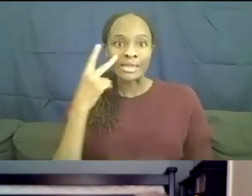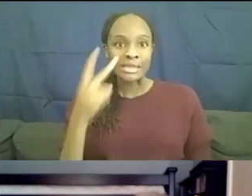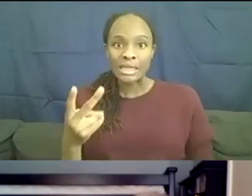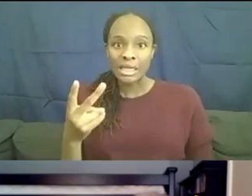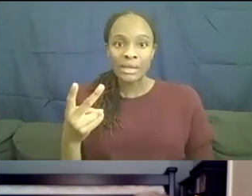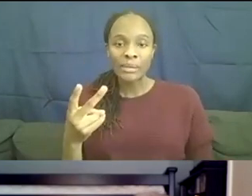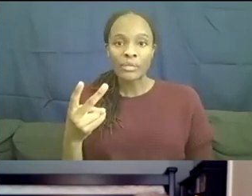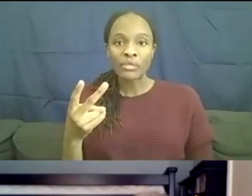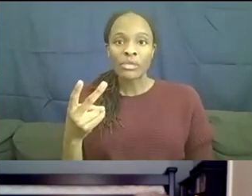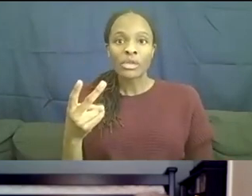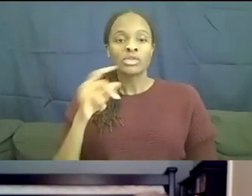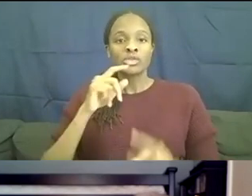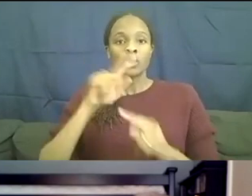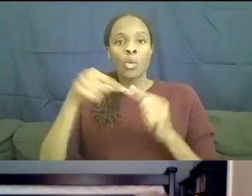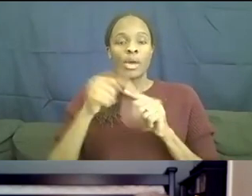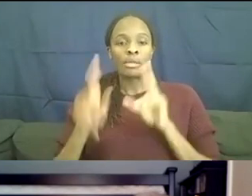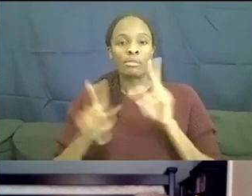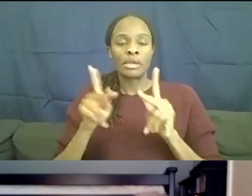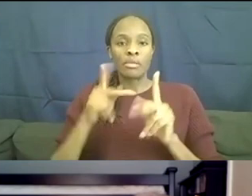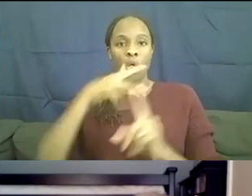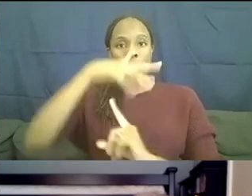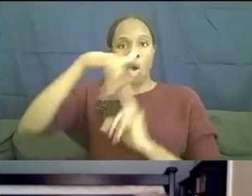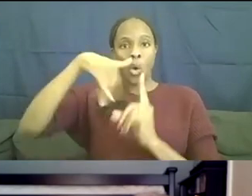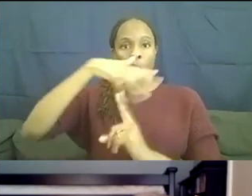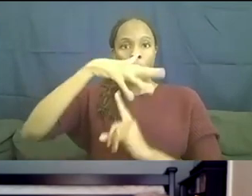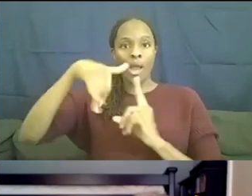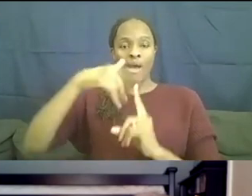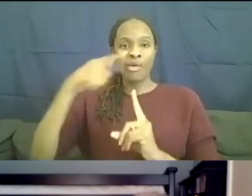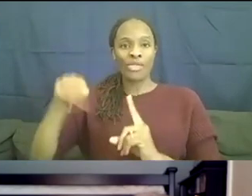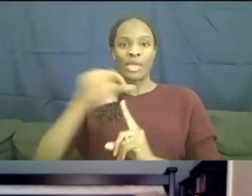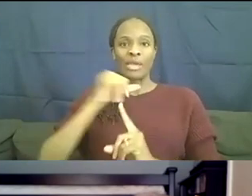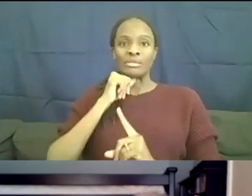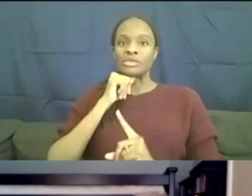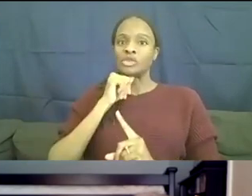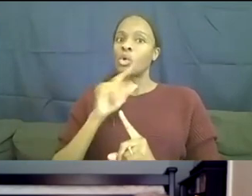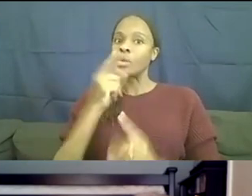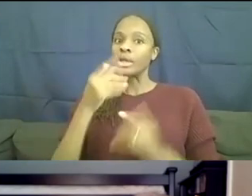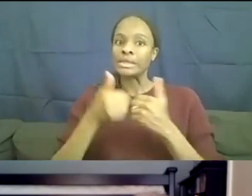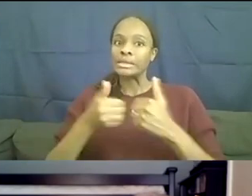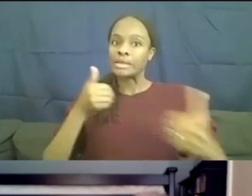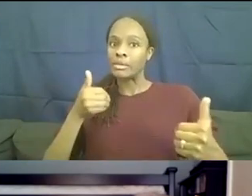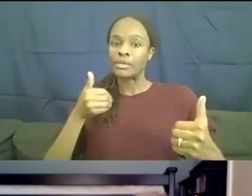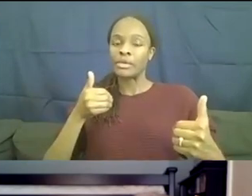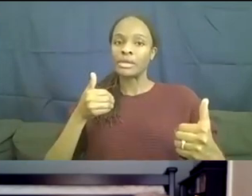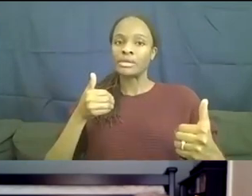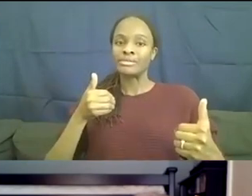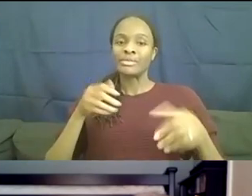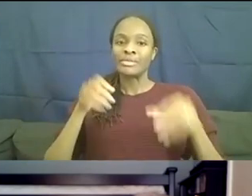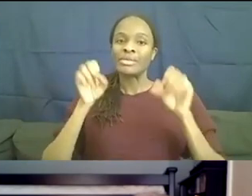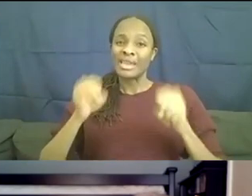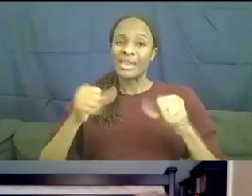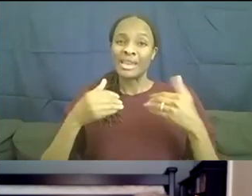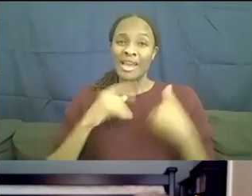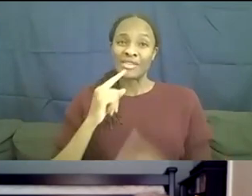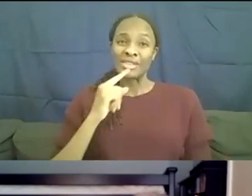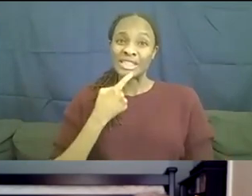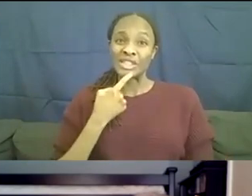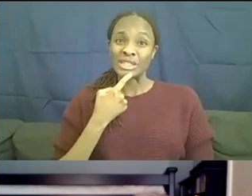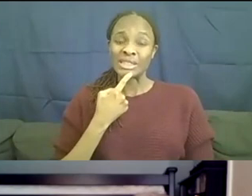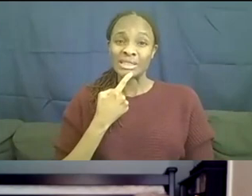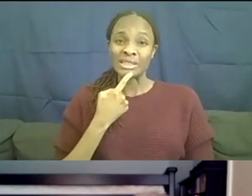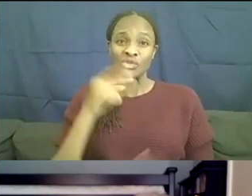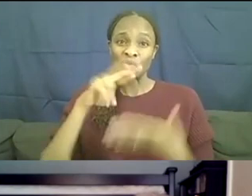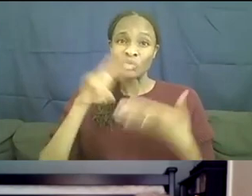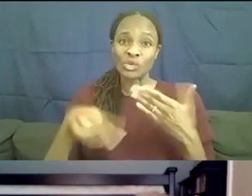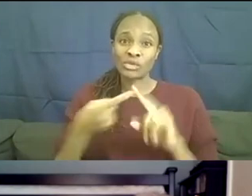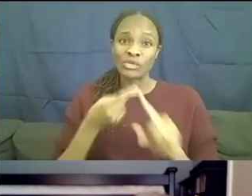people around them don't take distancing seriously, it can really result in some real consequences. I want to share that